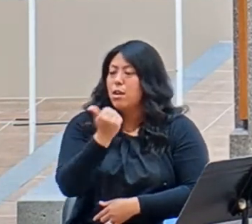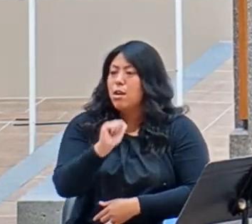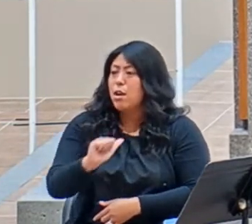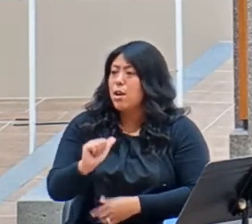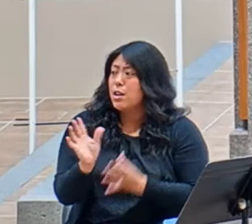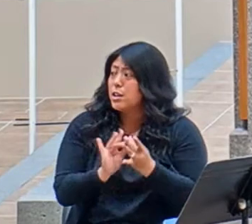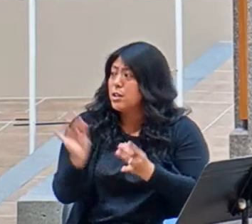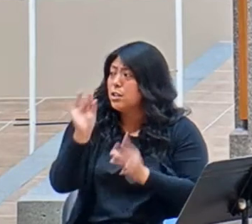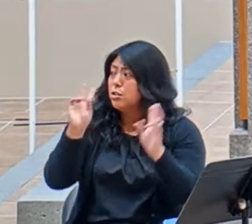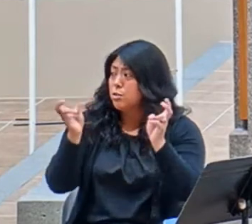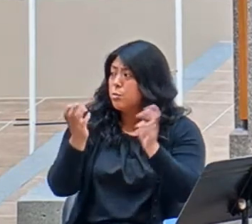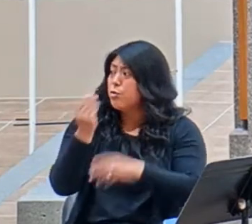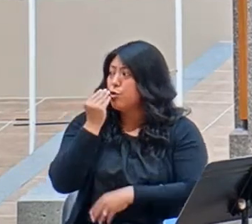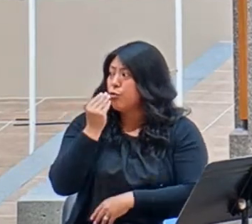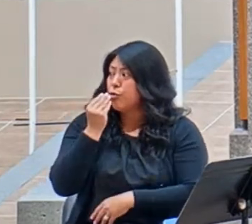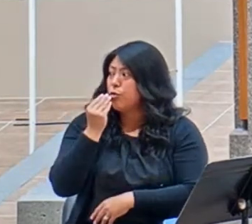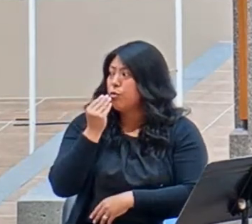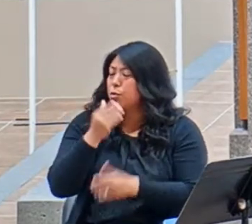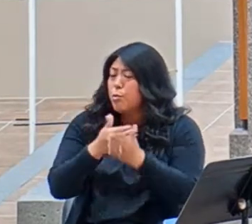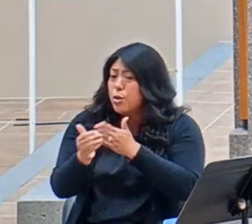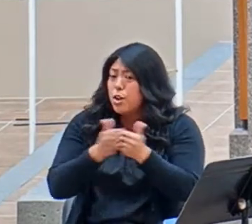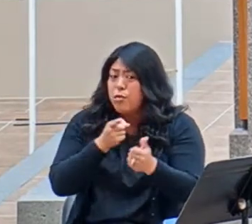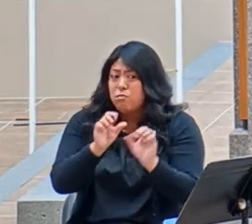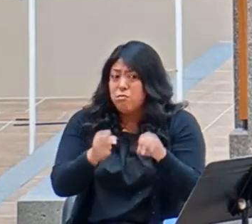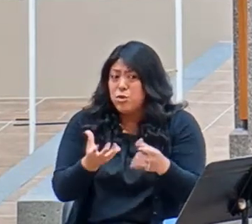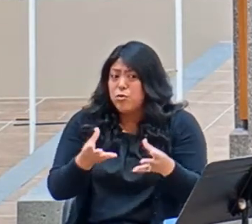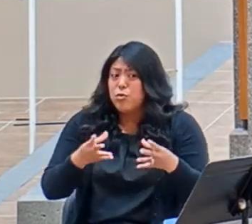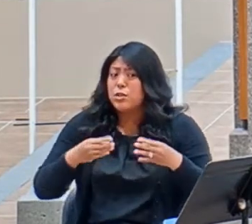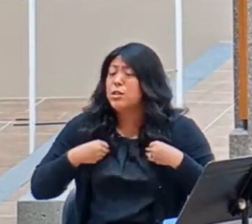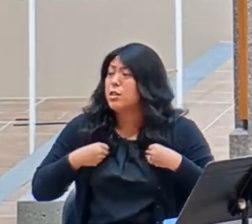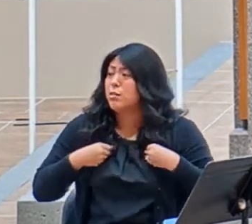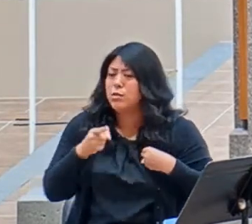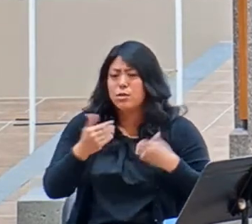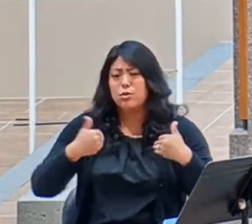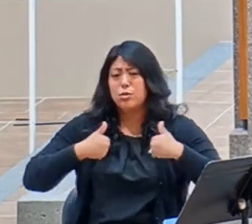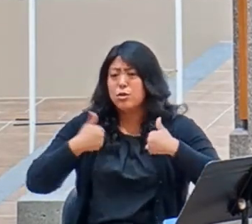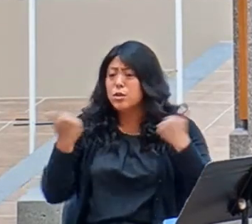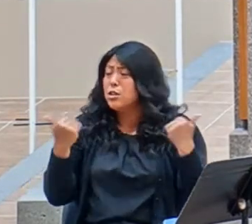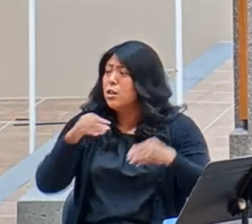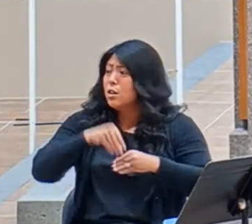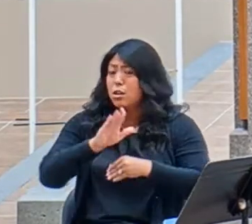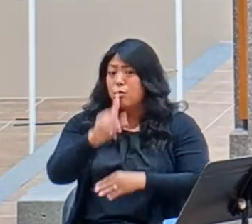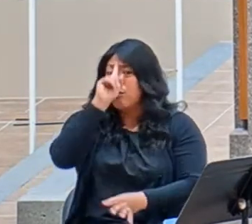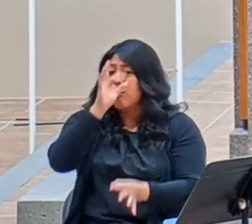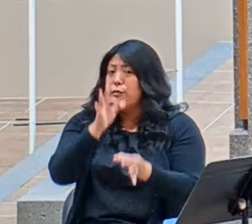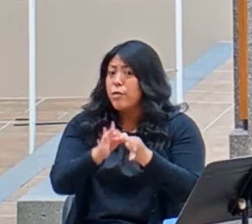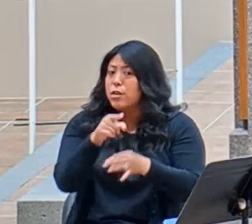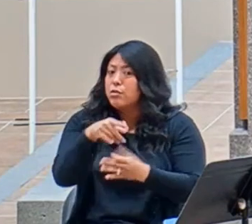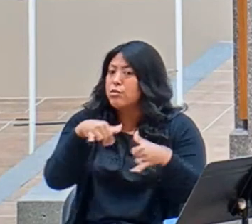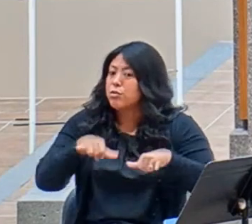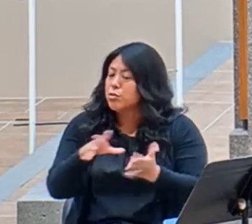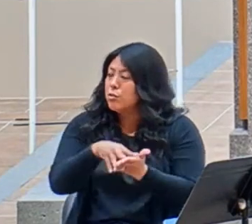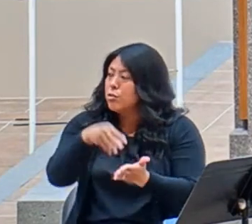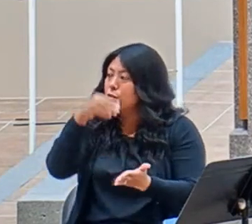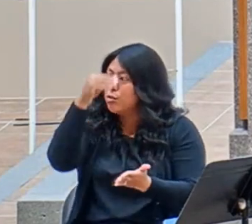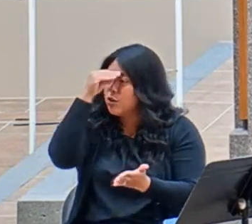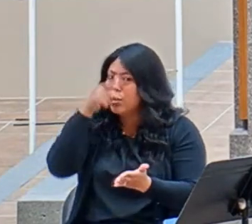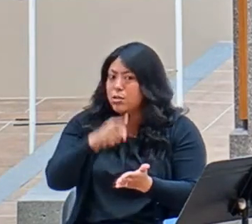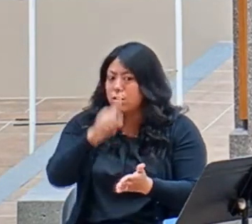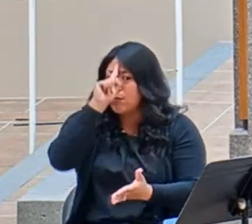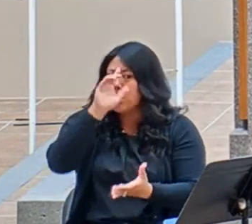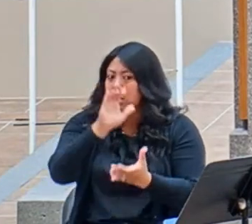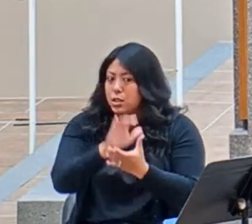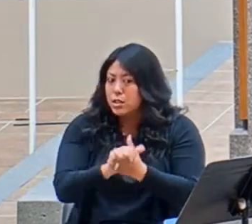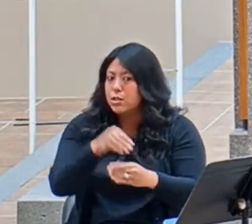that she can get. Any scraps. She's a puppy. She's young in the faith. She's learning. And she believes